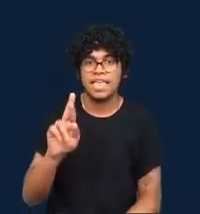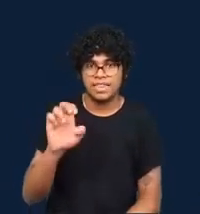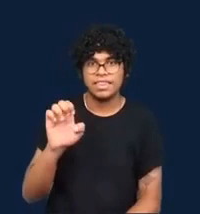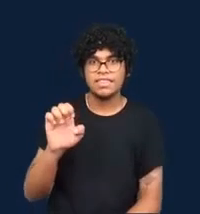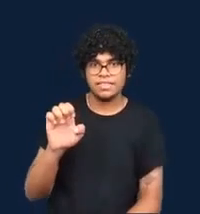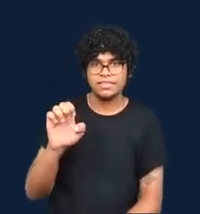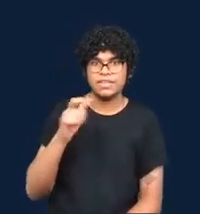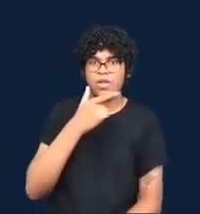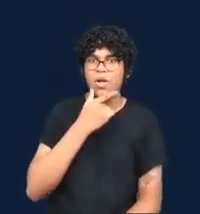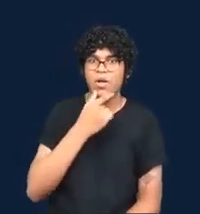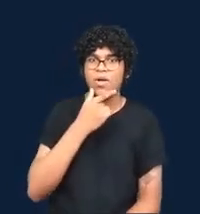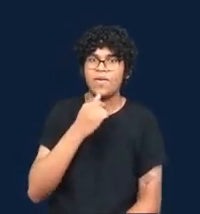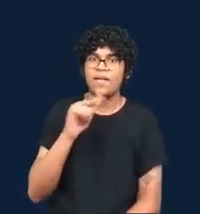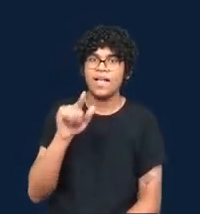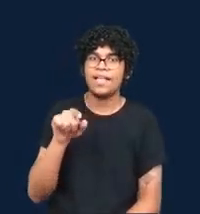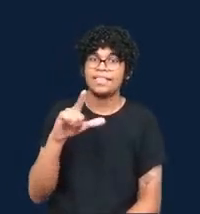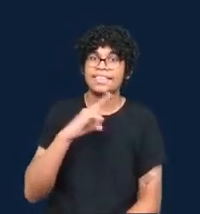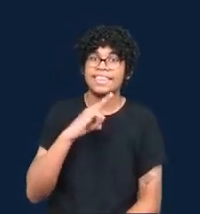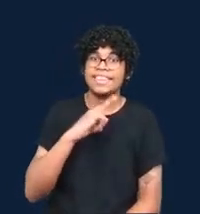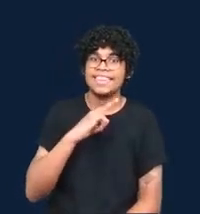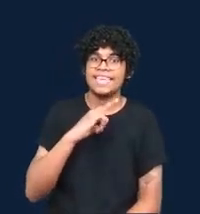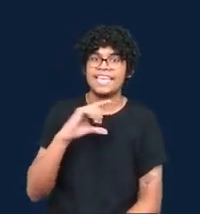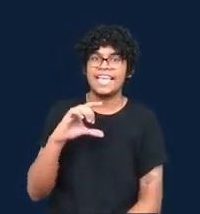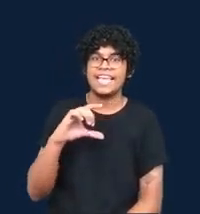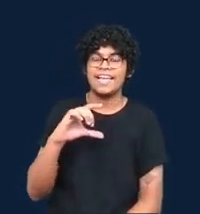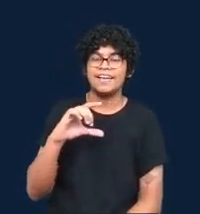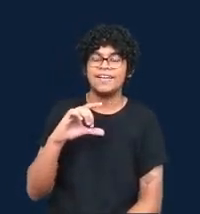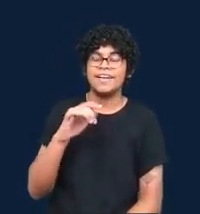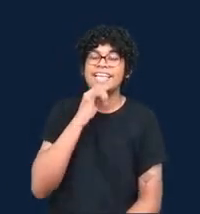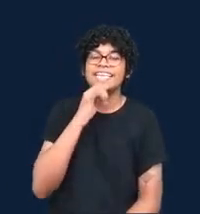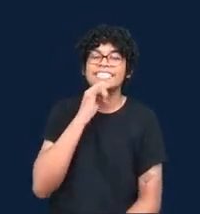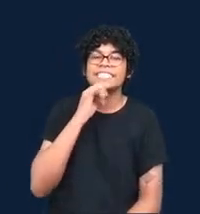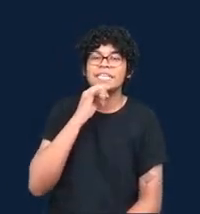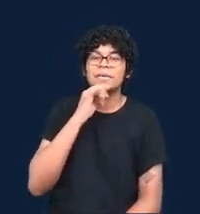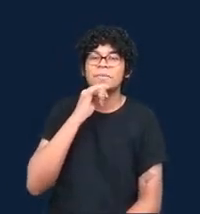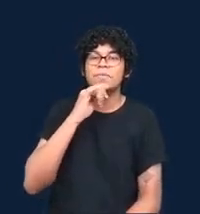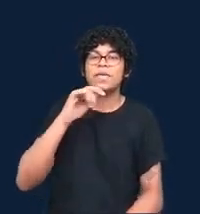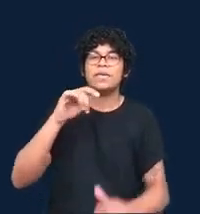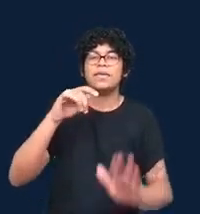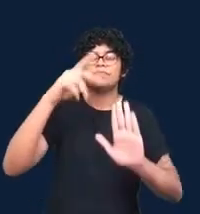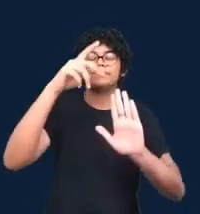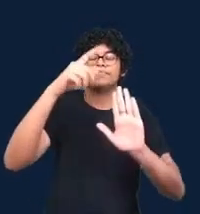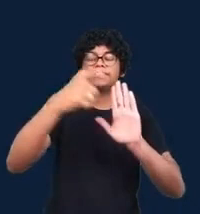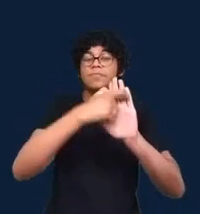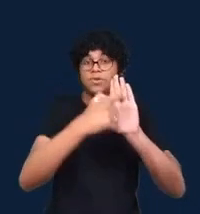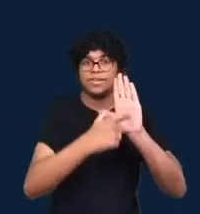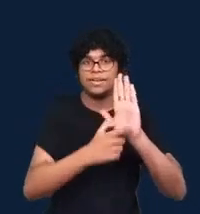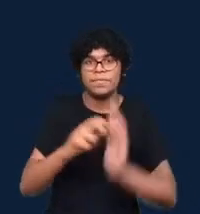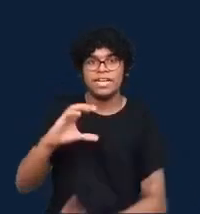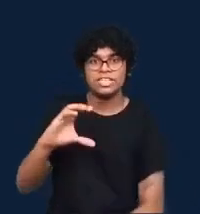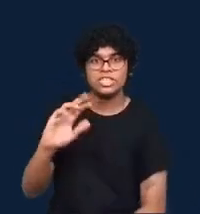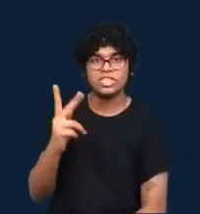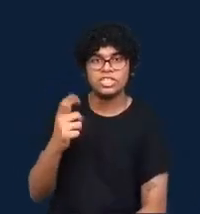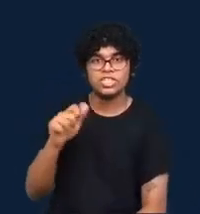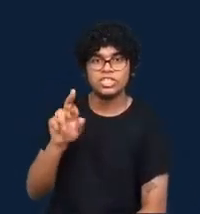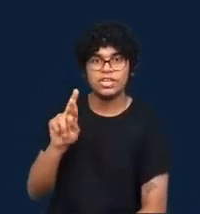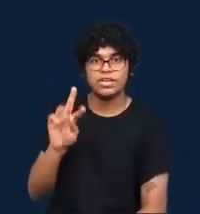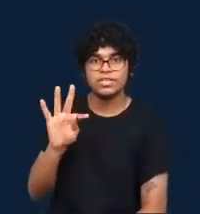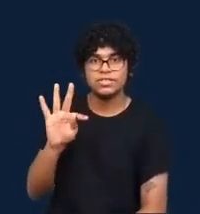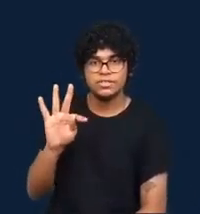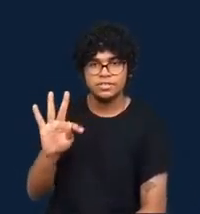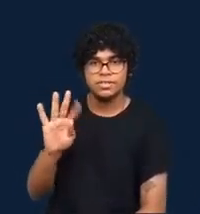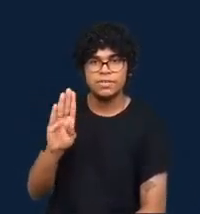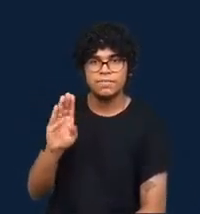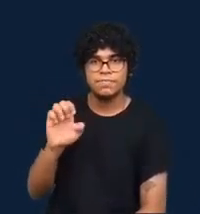journalists. And the makers of this service designed it with particular emotional reactions in mind. So they want the